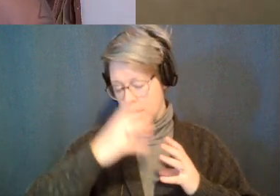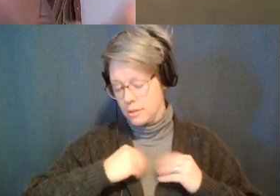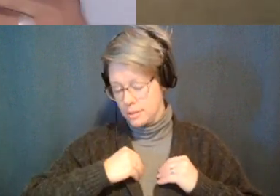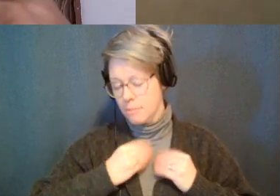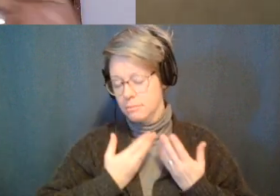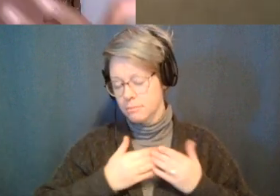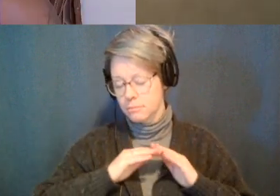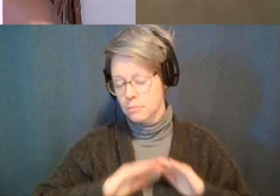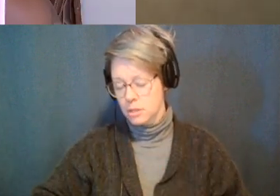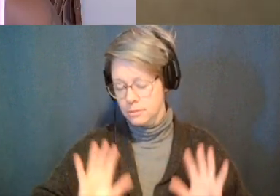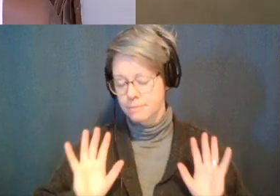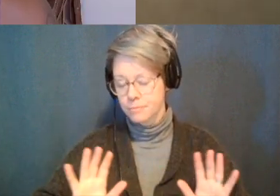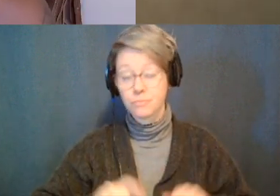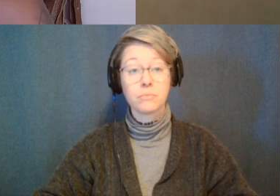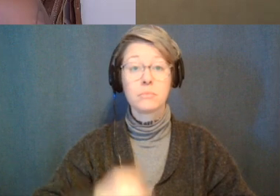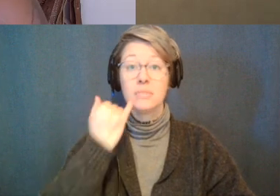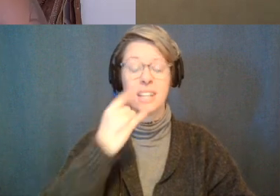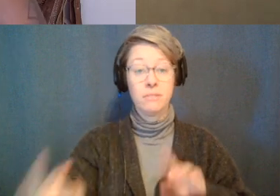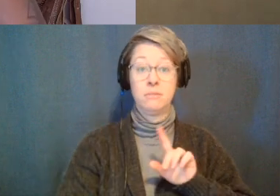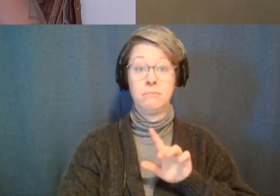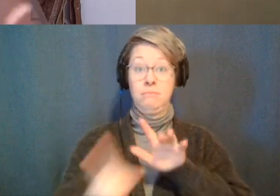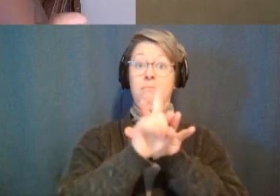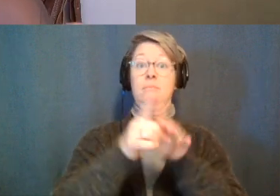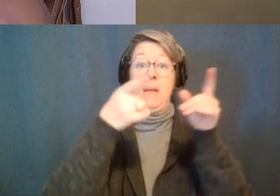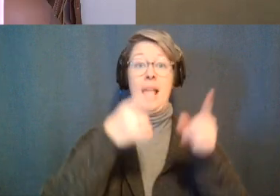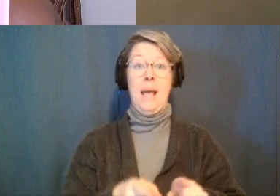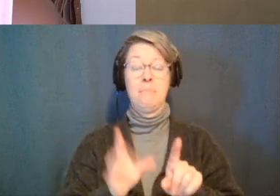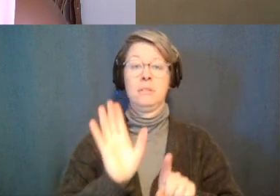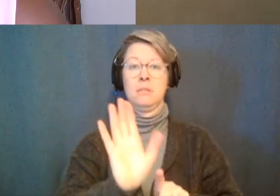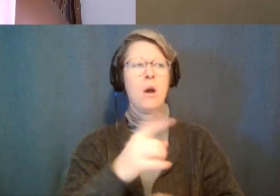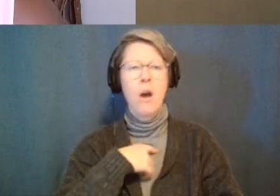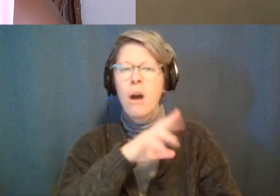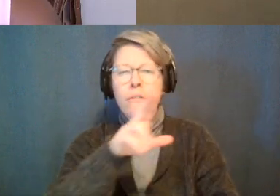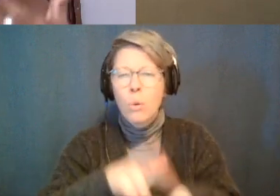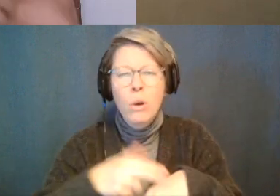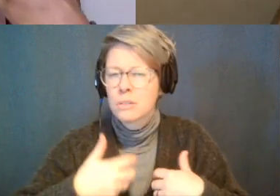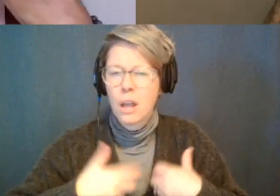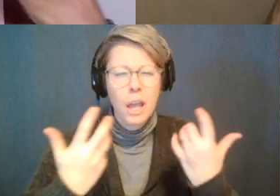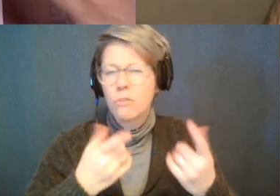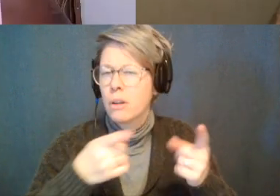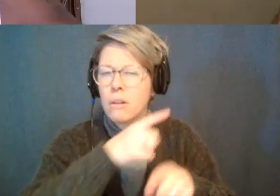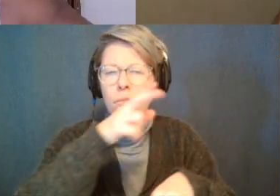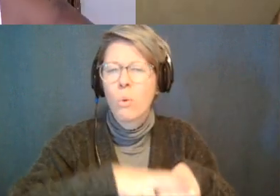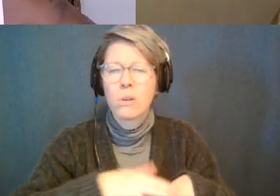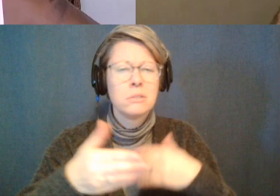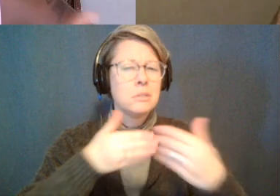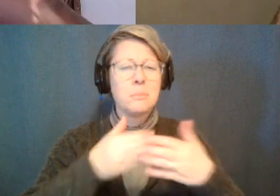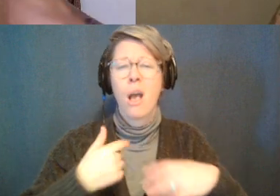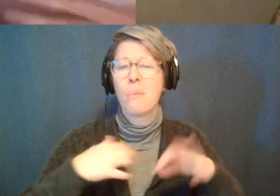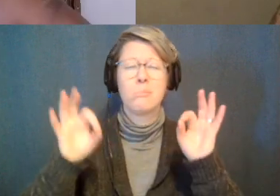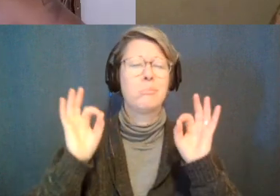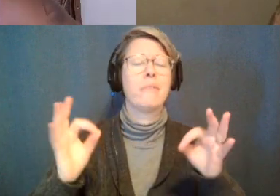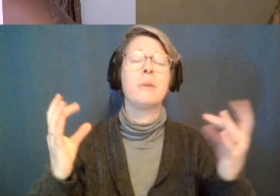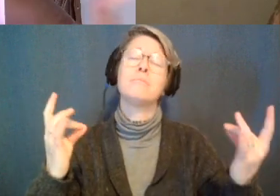happen and these things come in like these situations it's of course i get angry no matter how good i am at meditation or